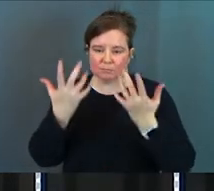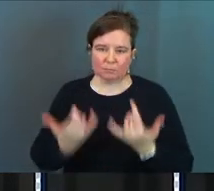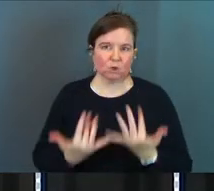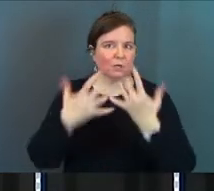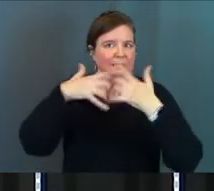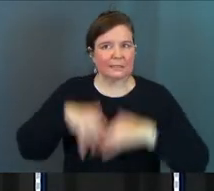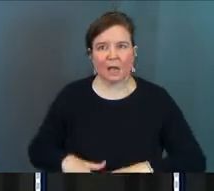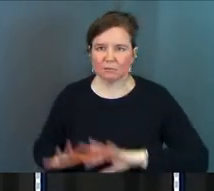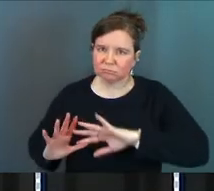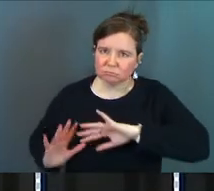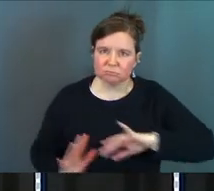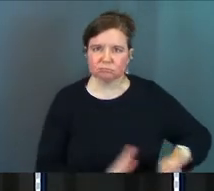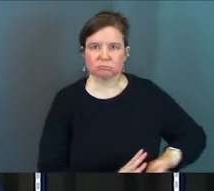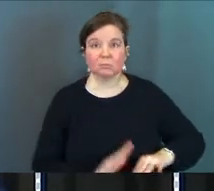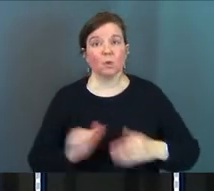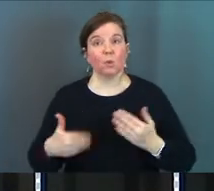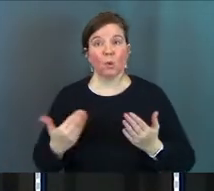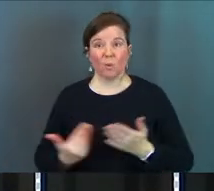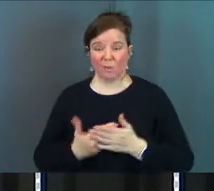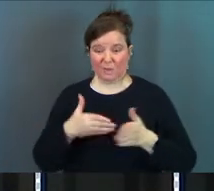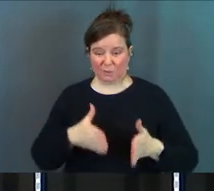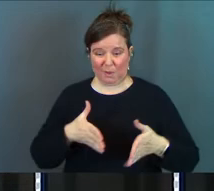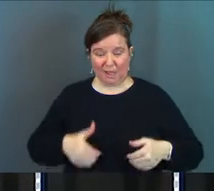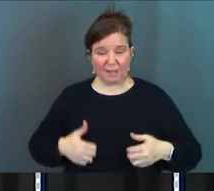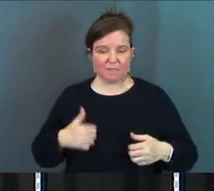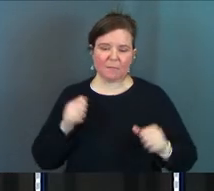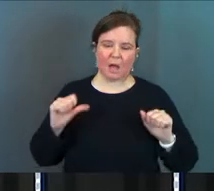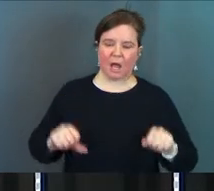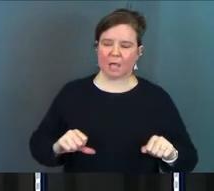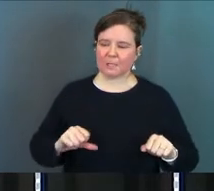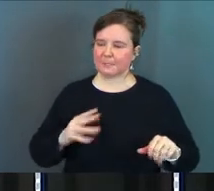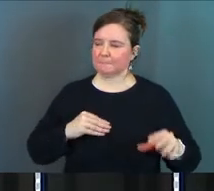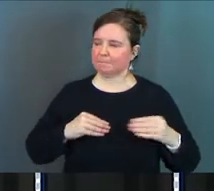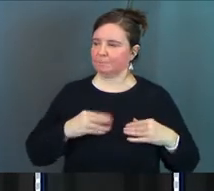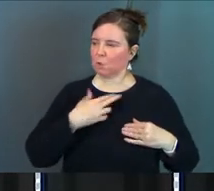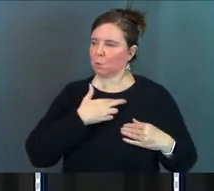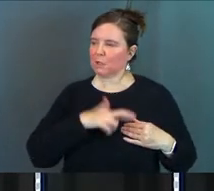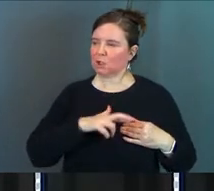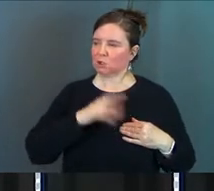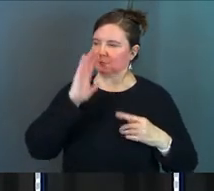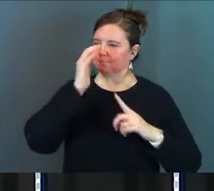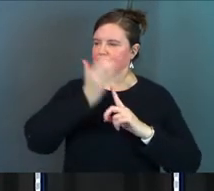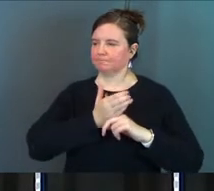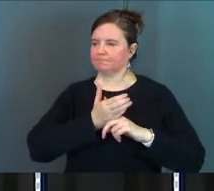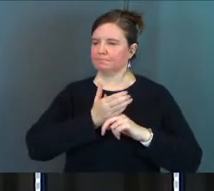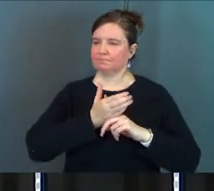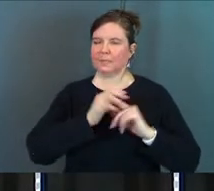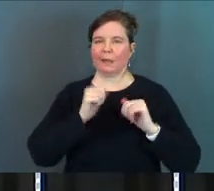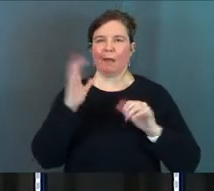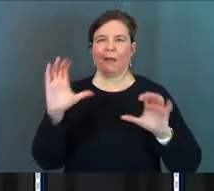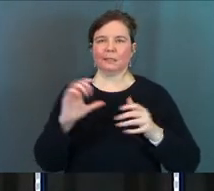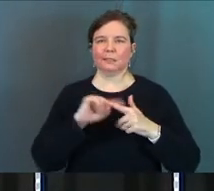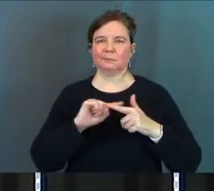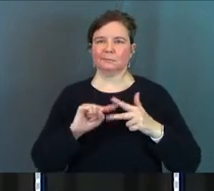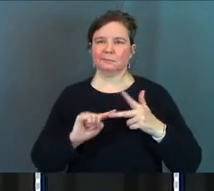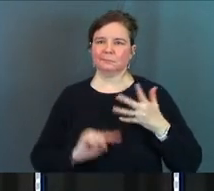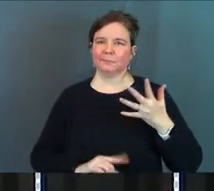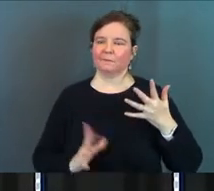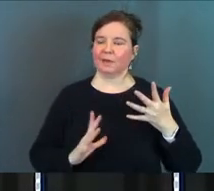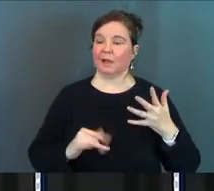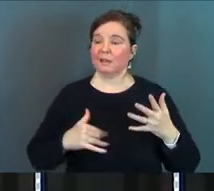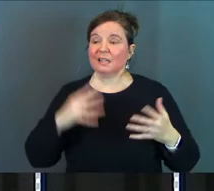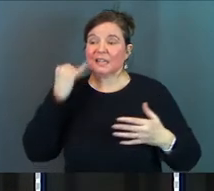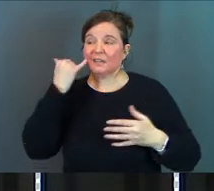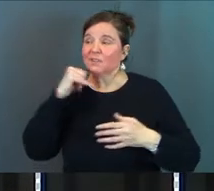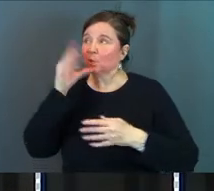down this whole way of life of like I can live this religious life with all these activities and it's okay if I don't have a